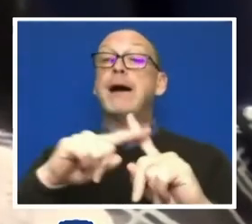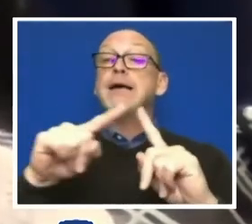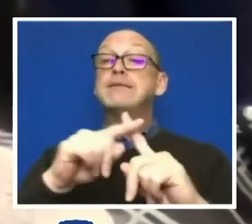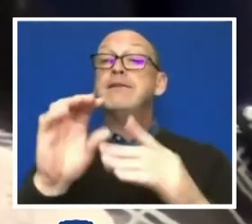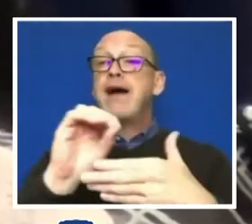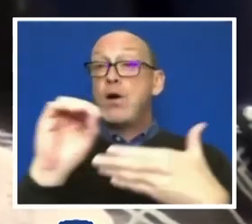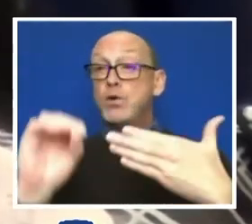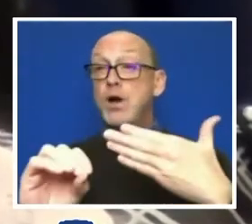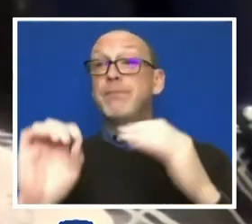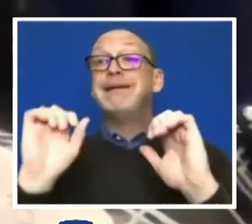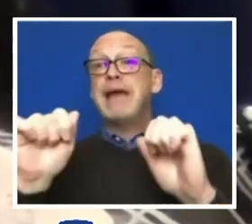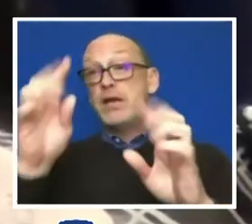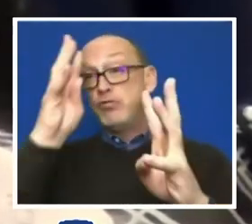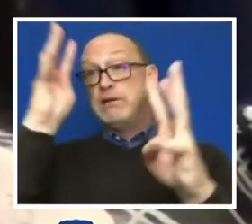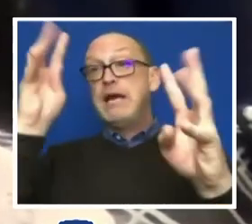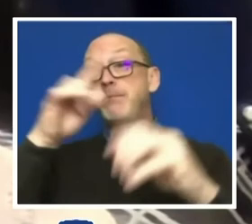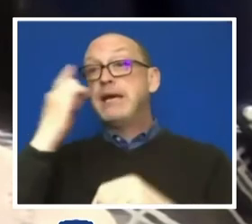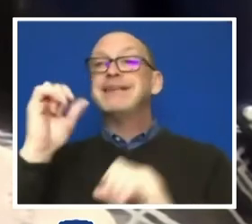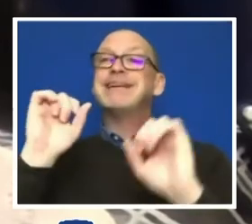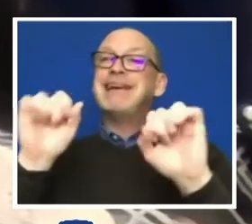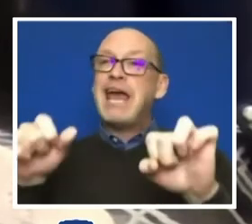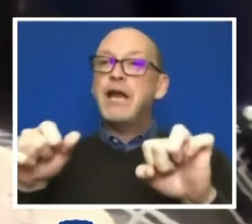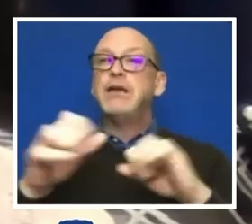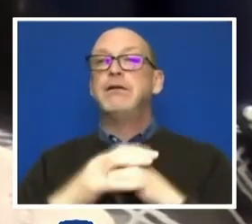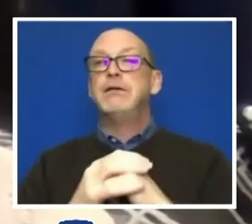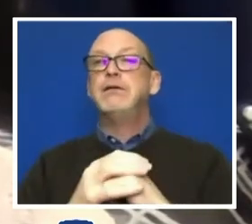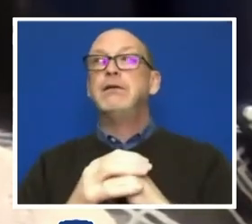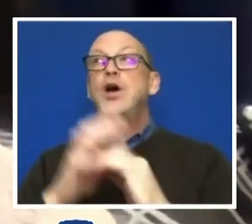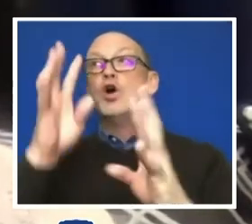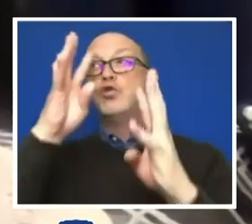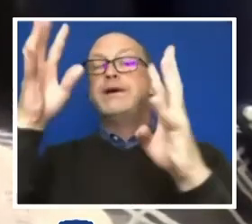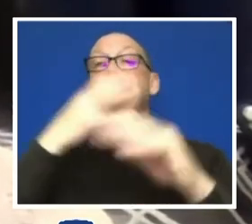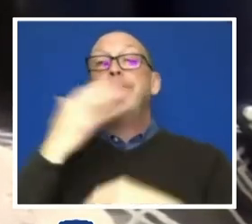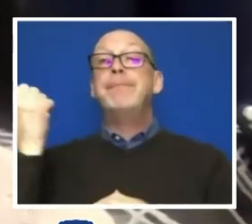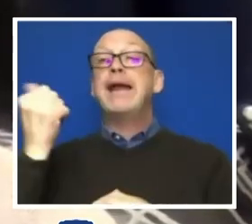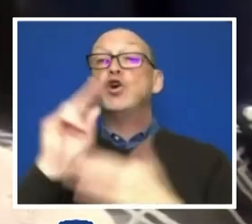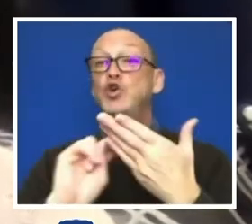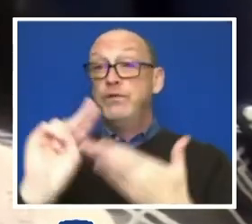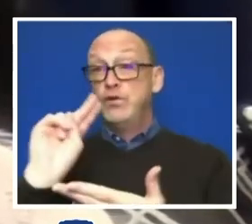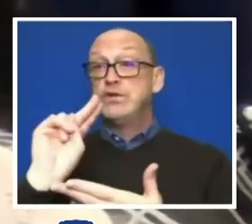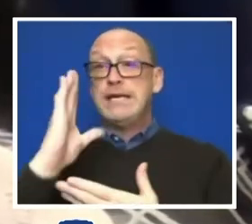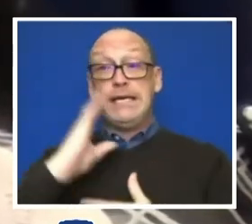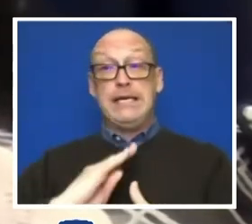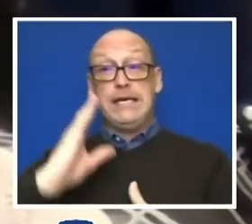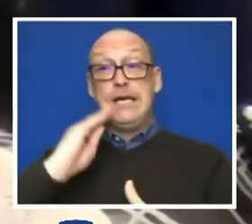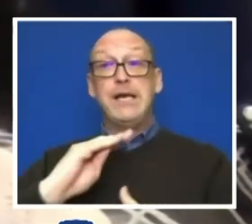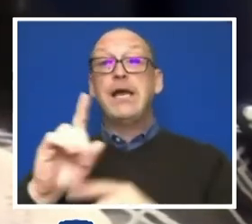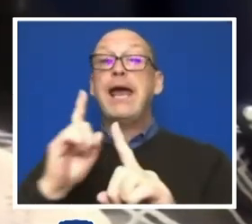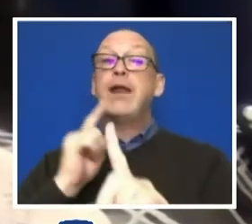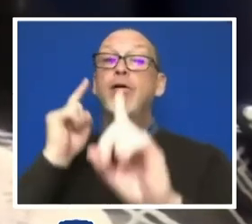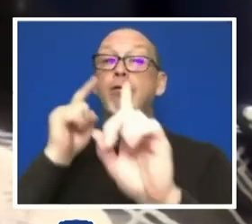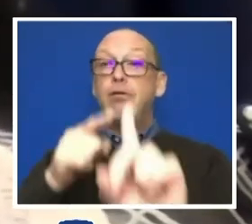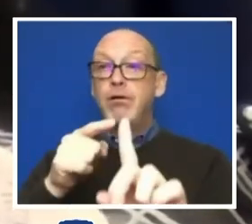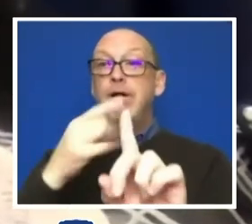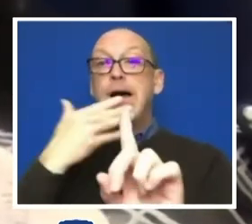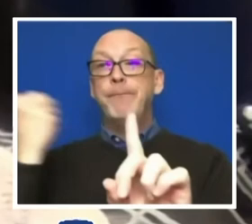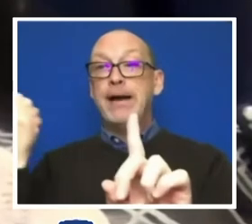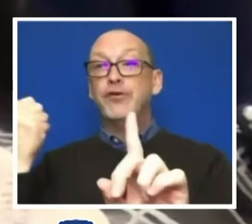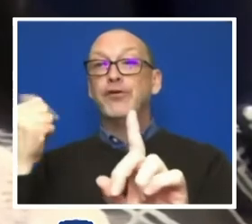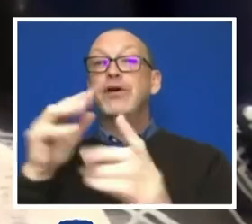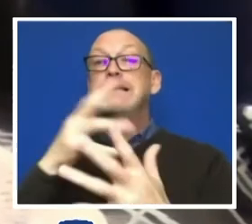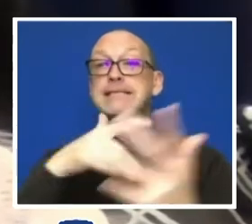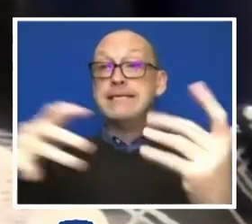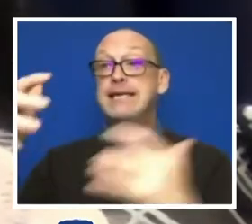can create because it can create a better university experience and ultimately a better society.